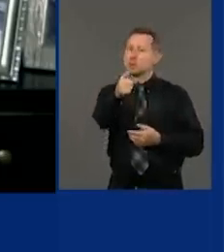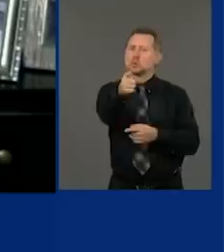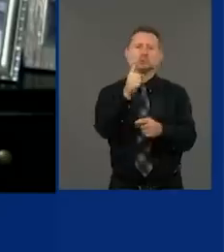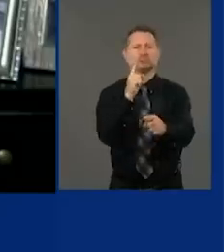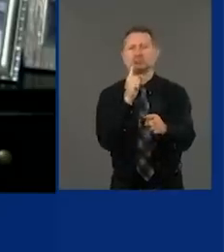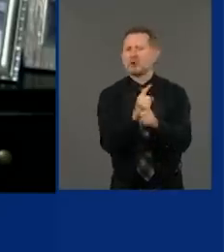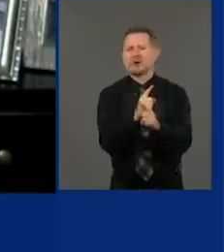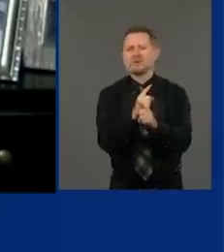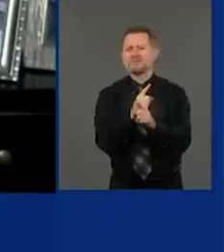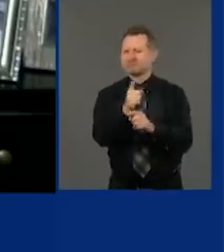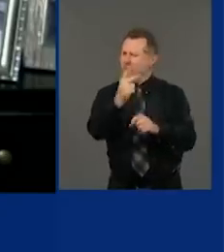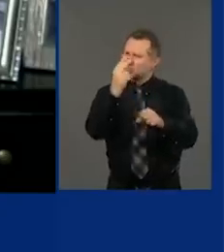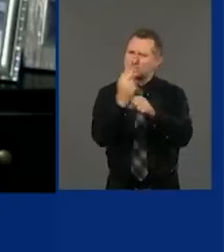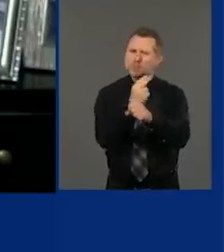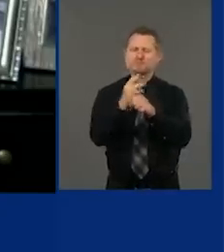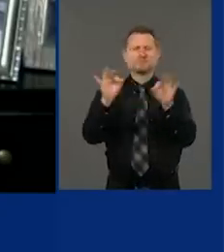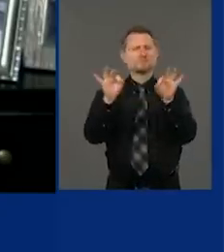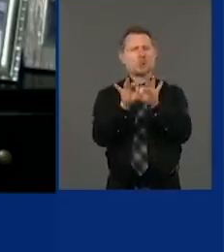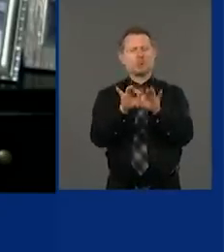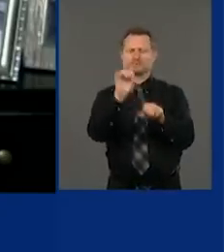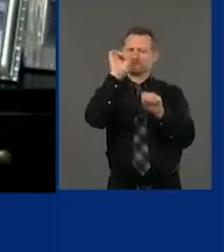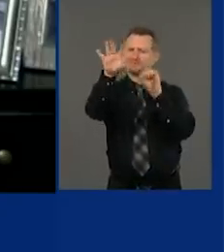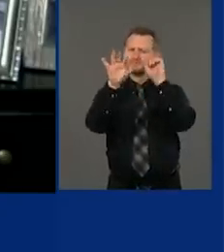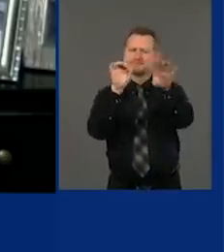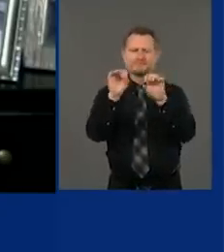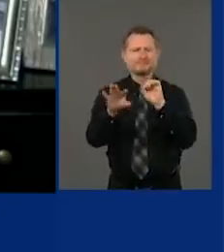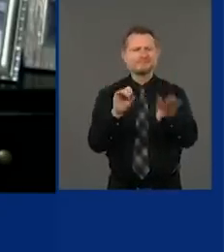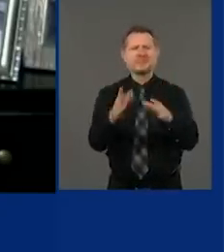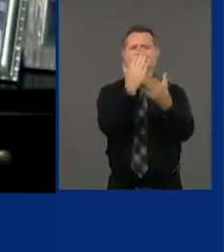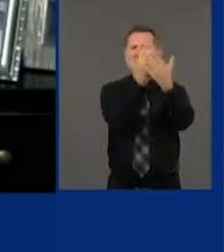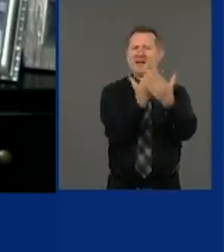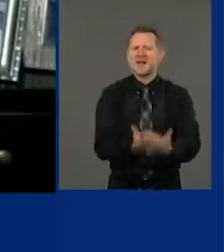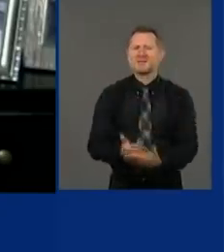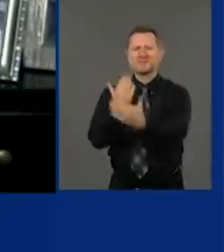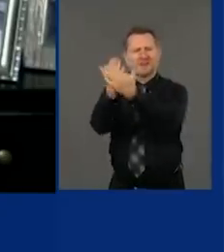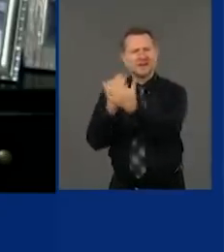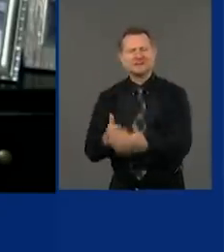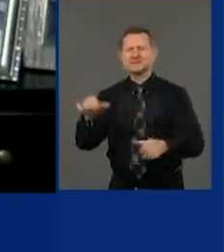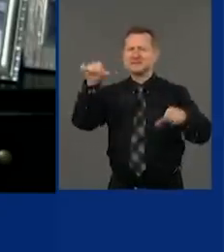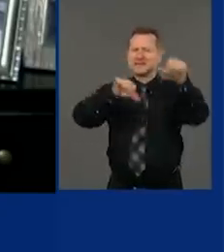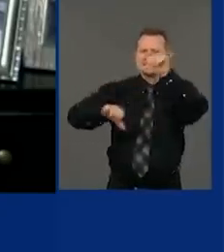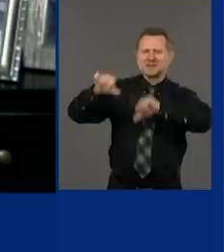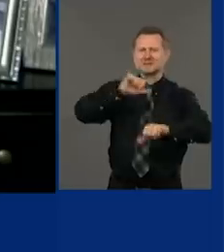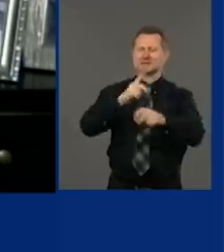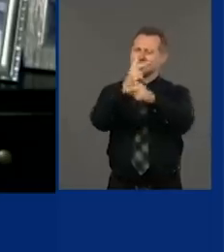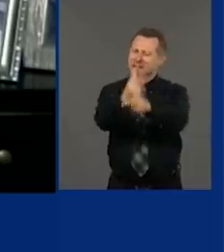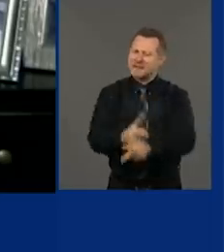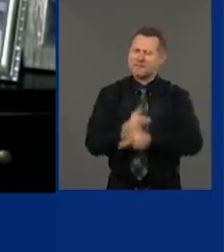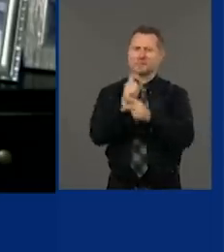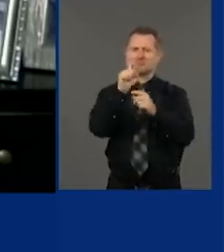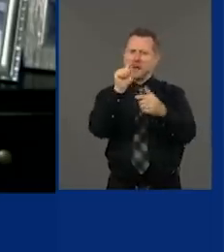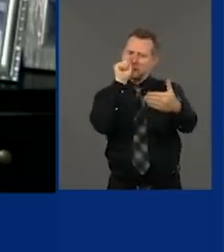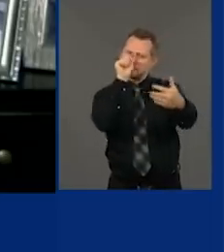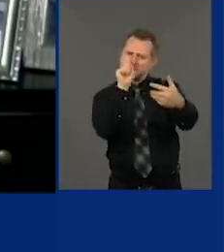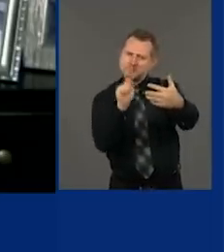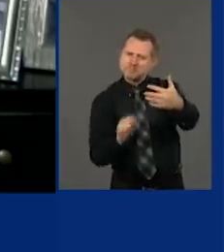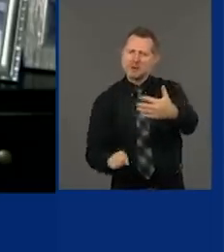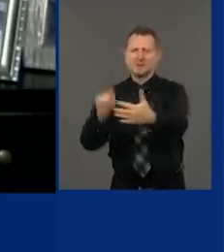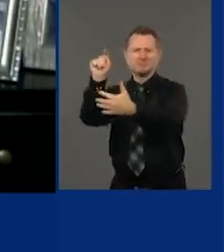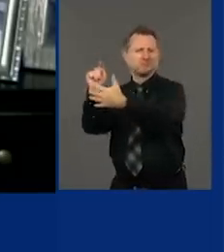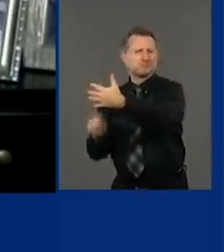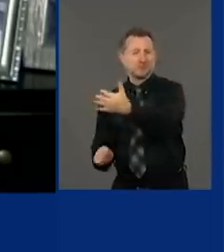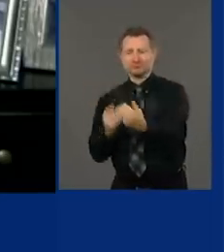the data and following the science and taking the precautions and doing what's right. It is about masks.